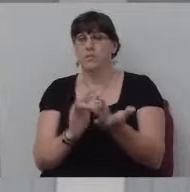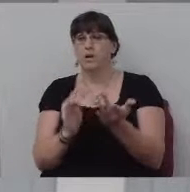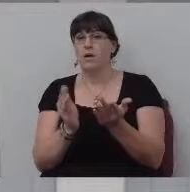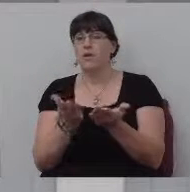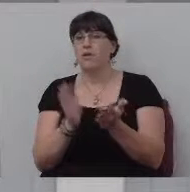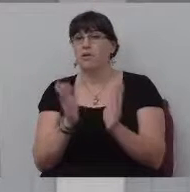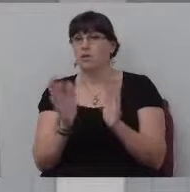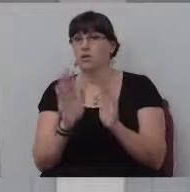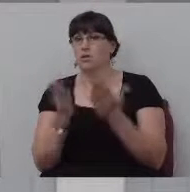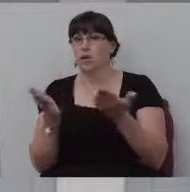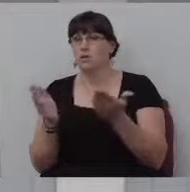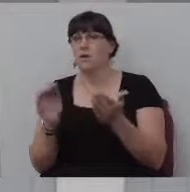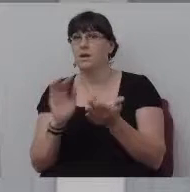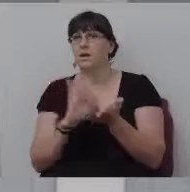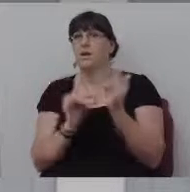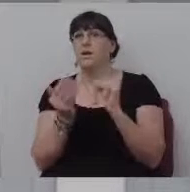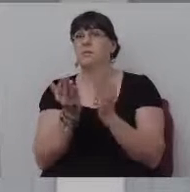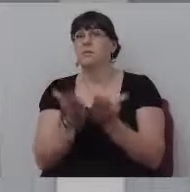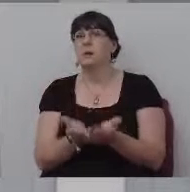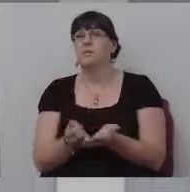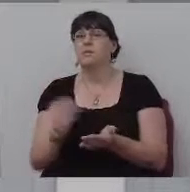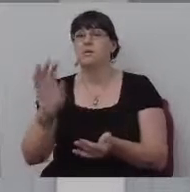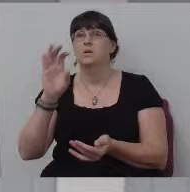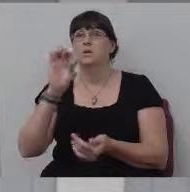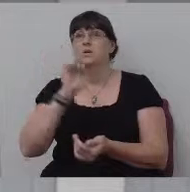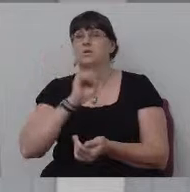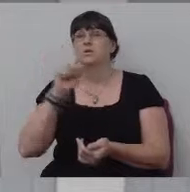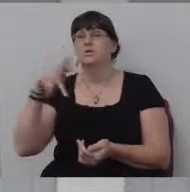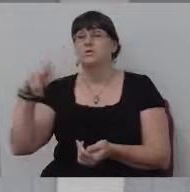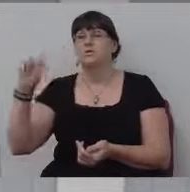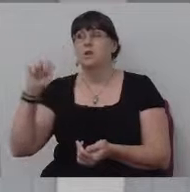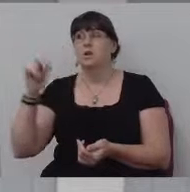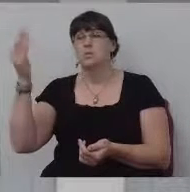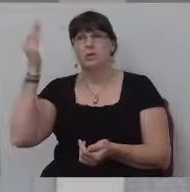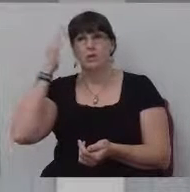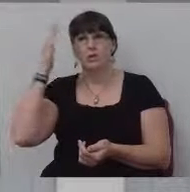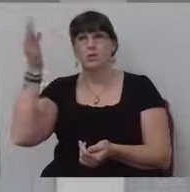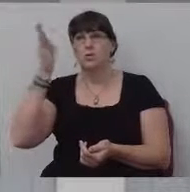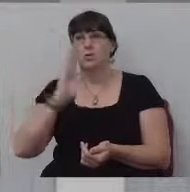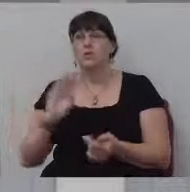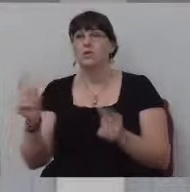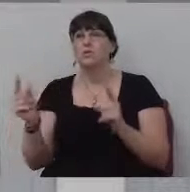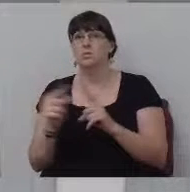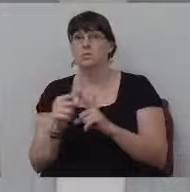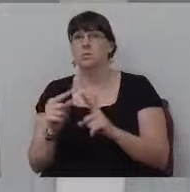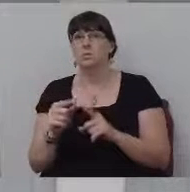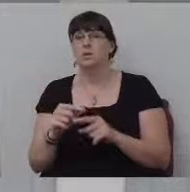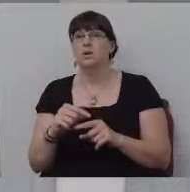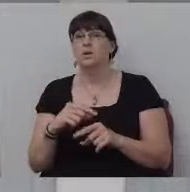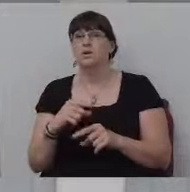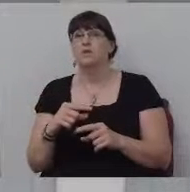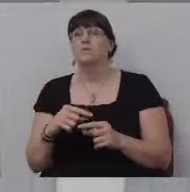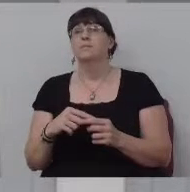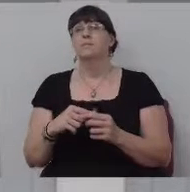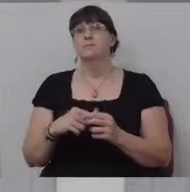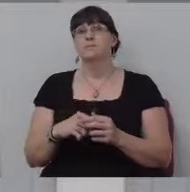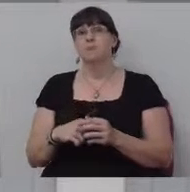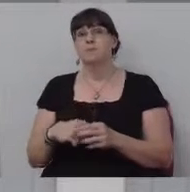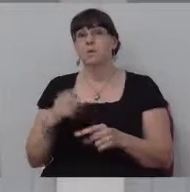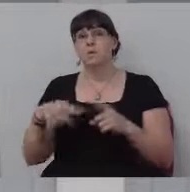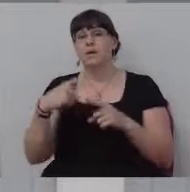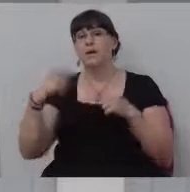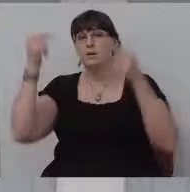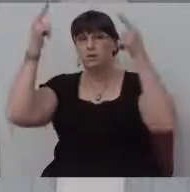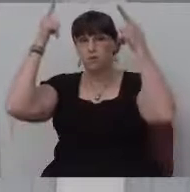Solomon knew God's word. By the time he was crowned king, he would have already